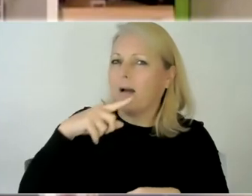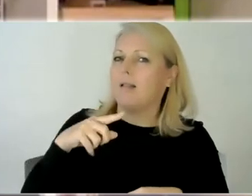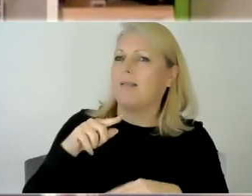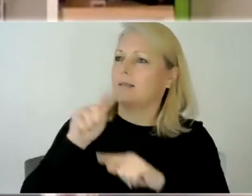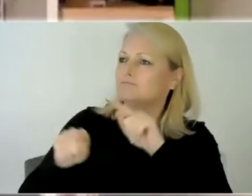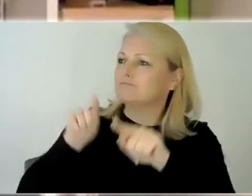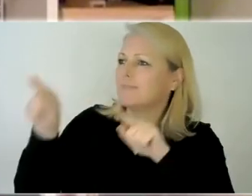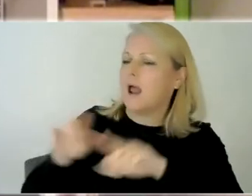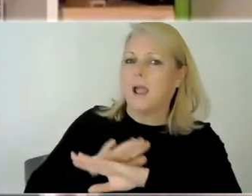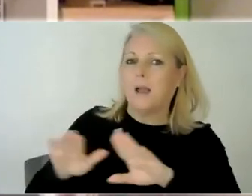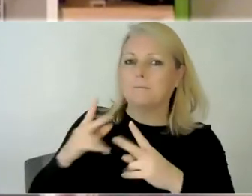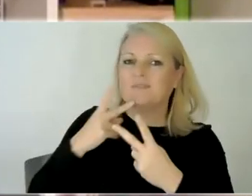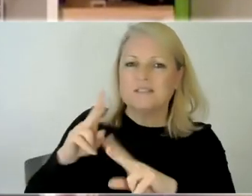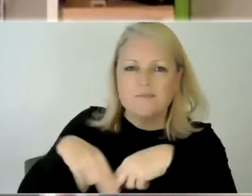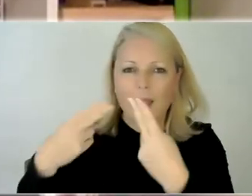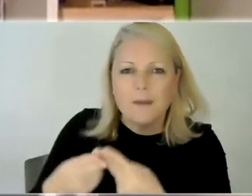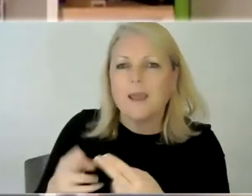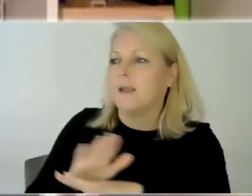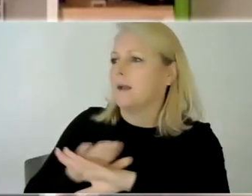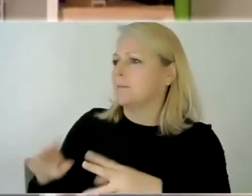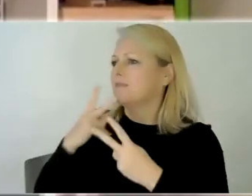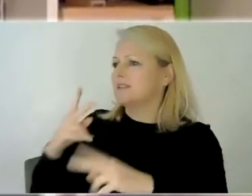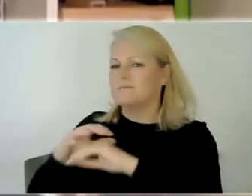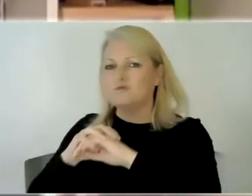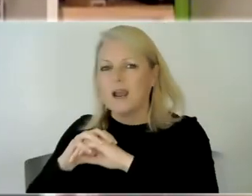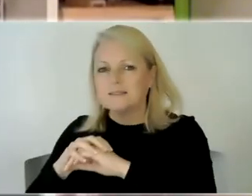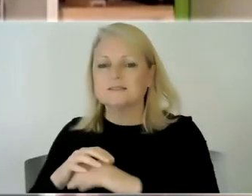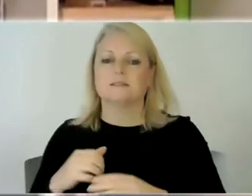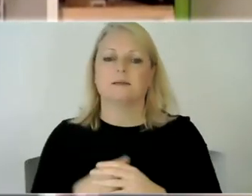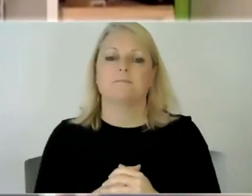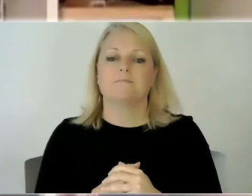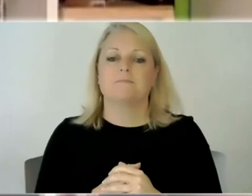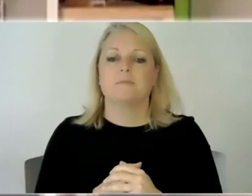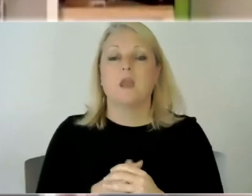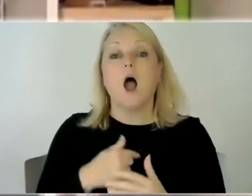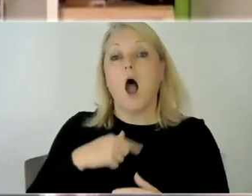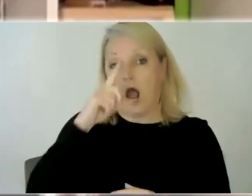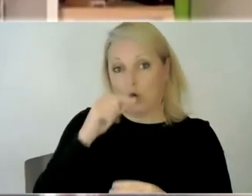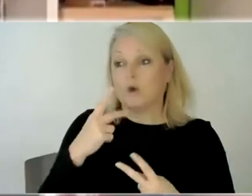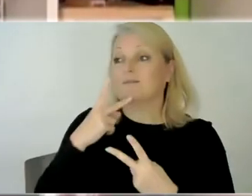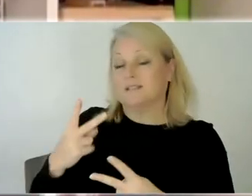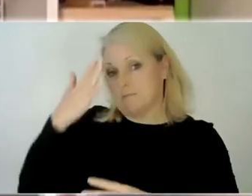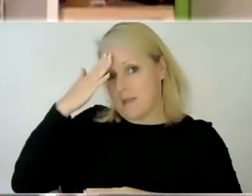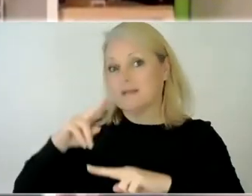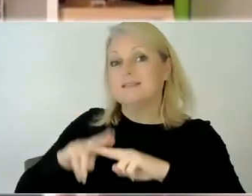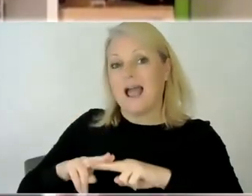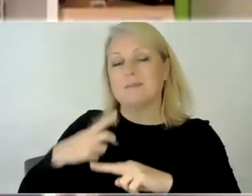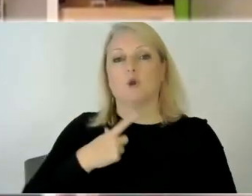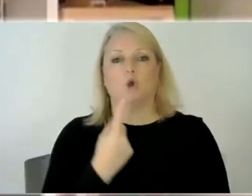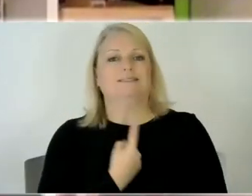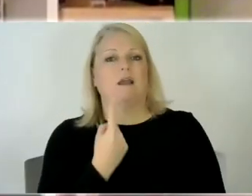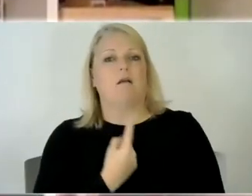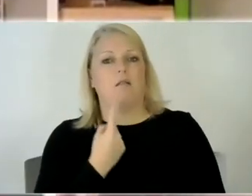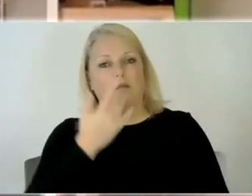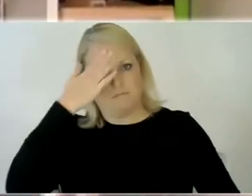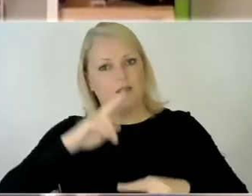see family not you know for so i was able to to go and see my mum and dad because i'm a single parent and